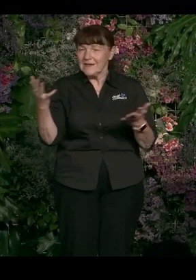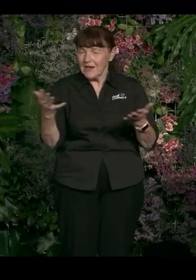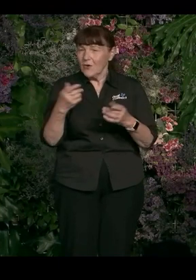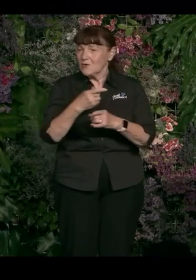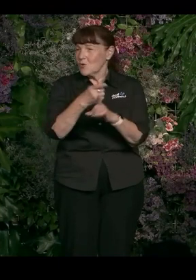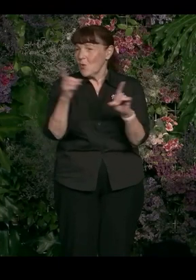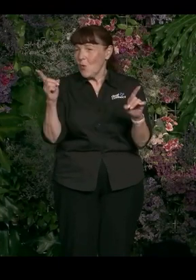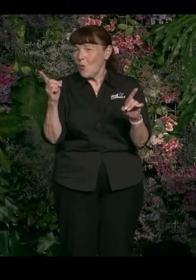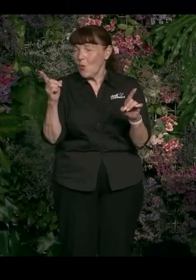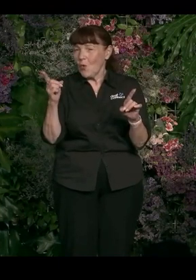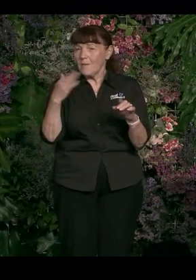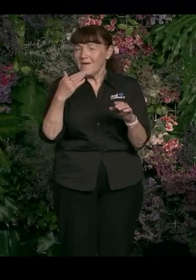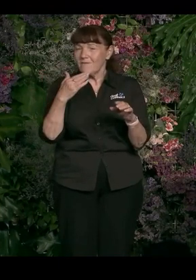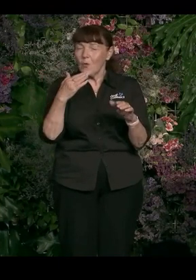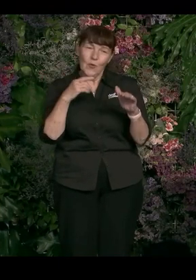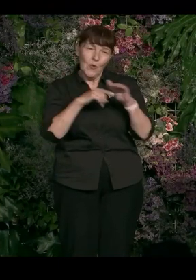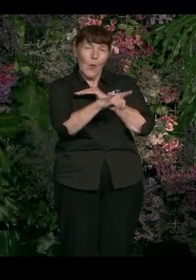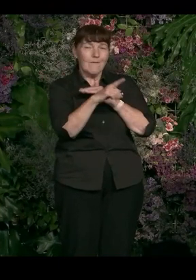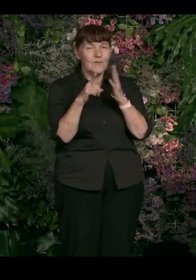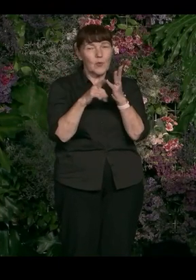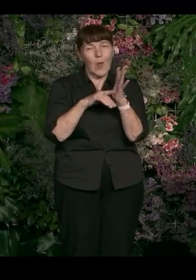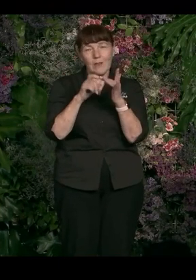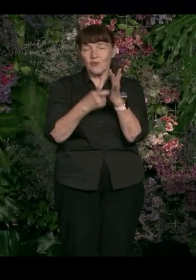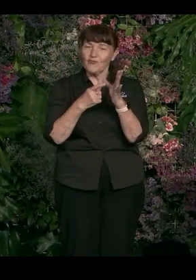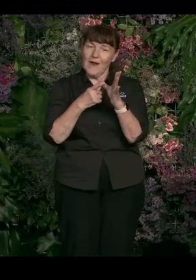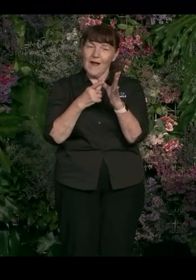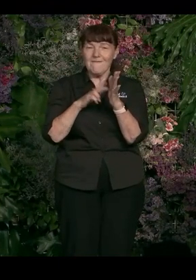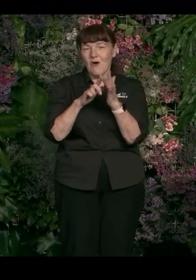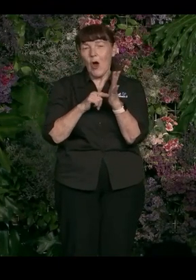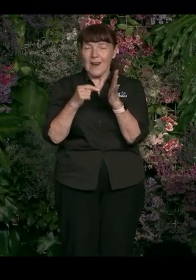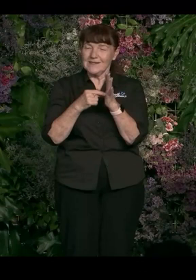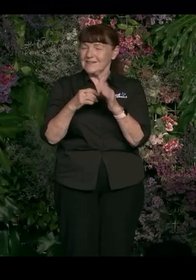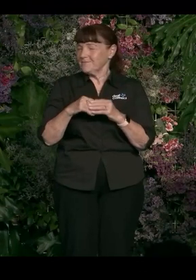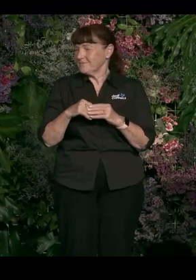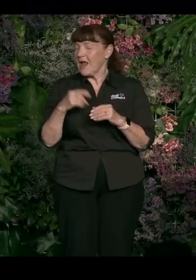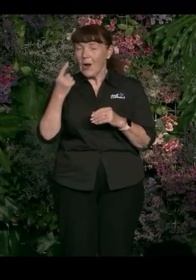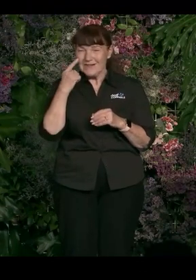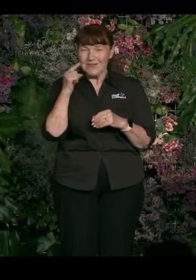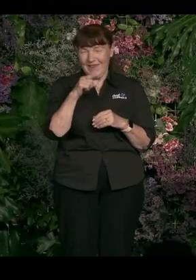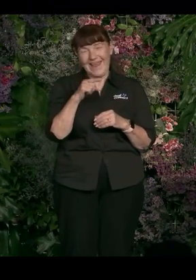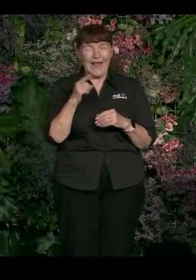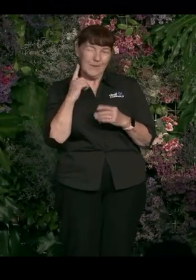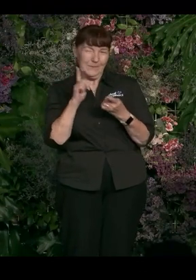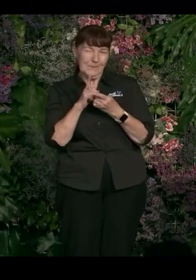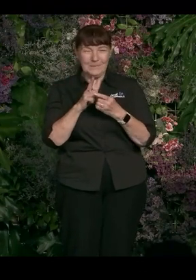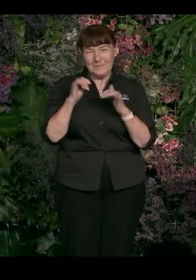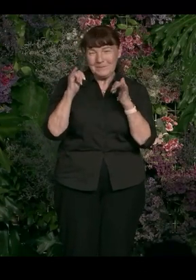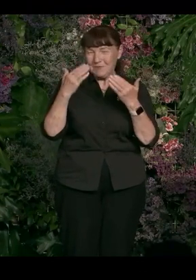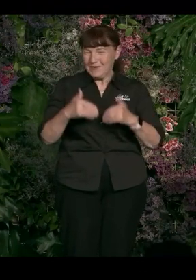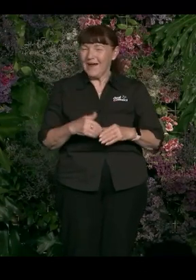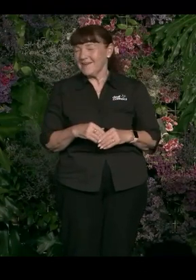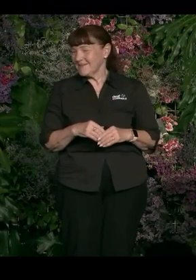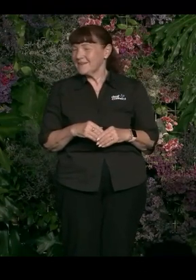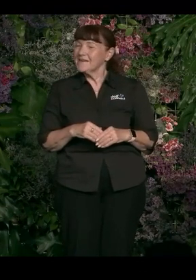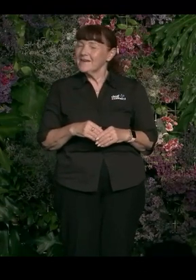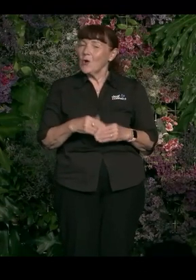you go off to Ultraviolet, I'll see you there. Before you go off